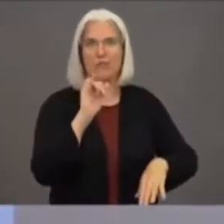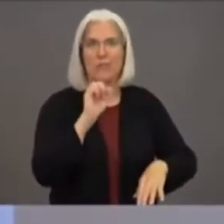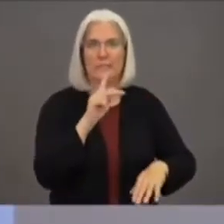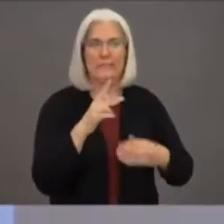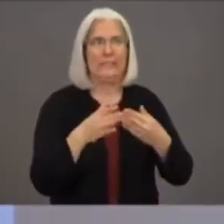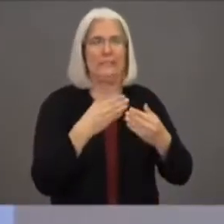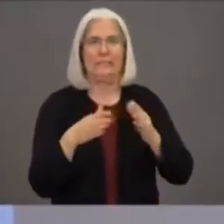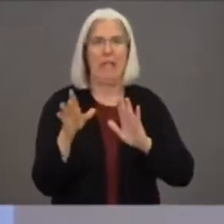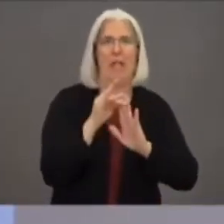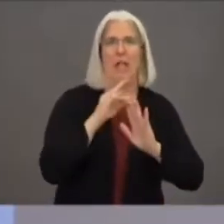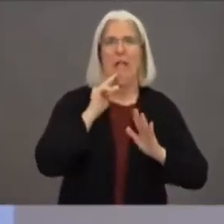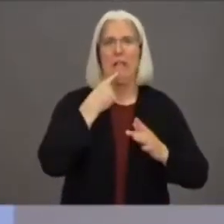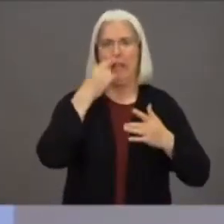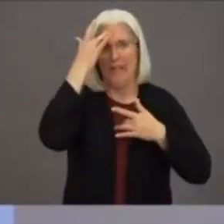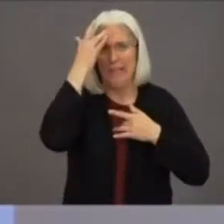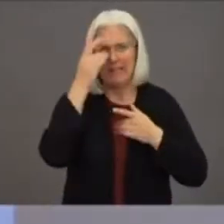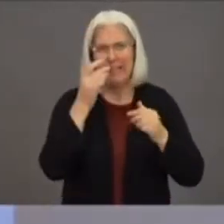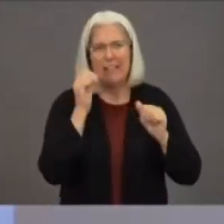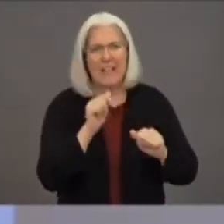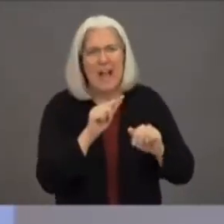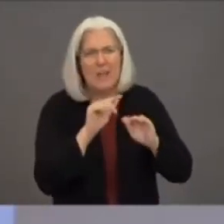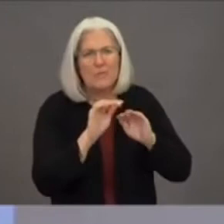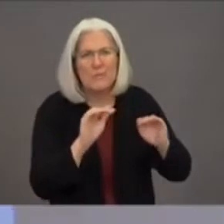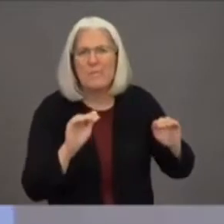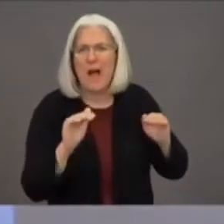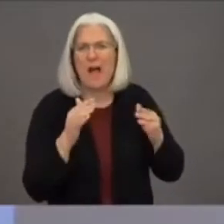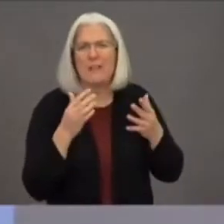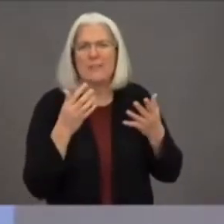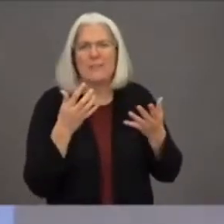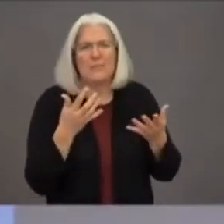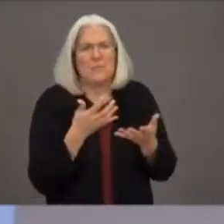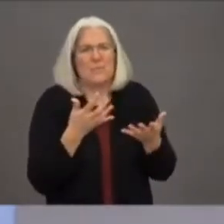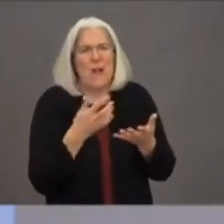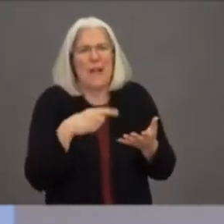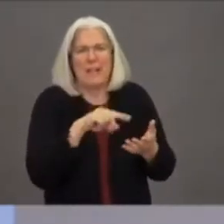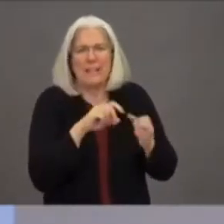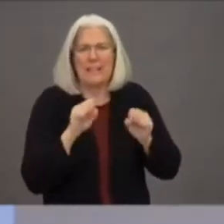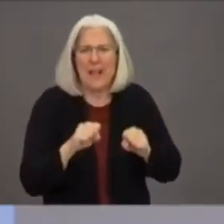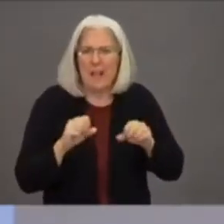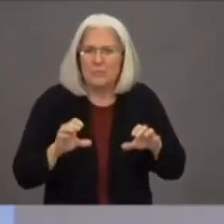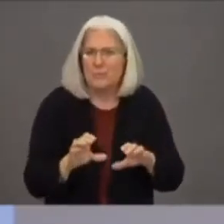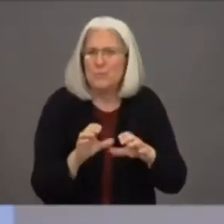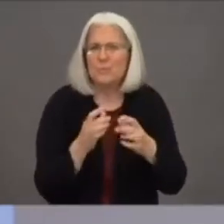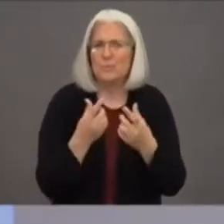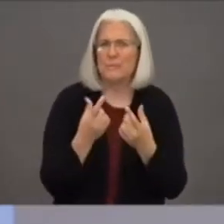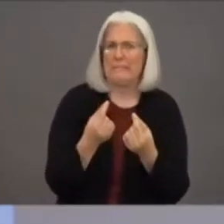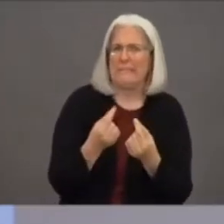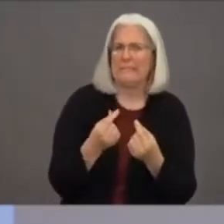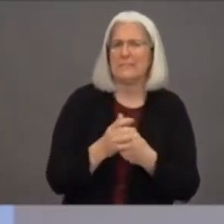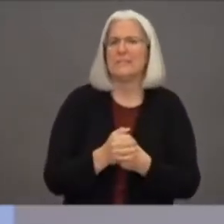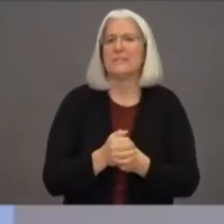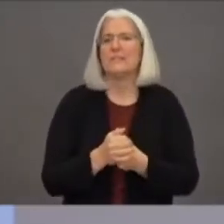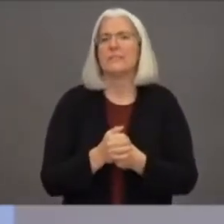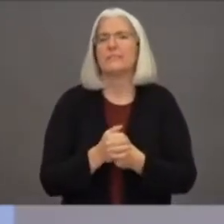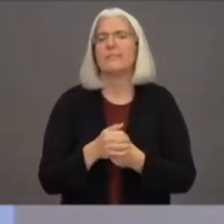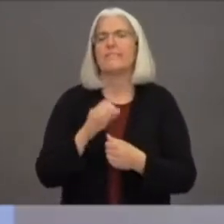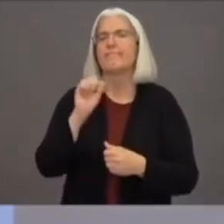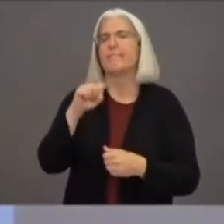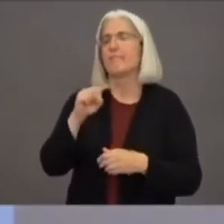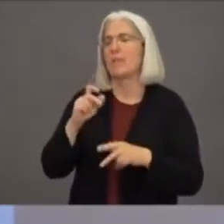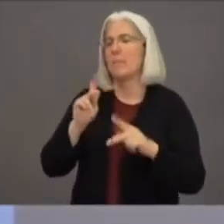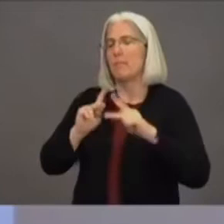can be exposed to COVID-19 and the symptoms vary from mild to severe.